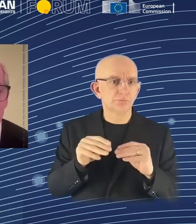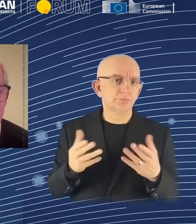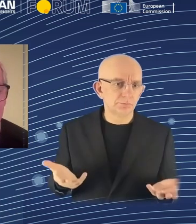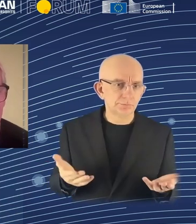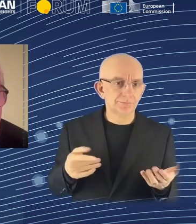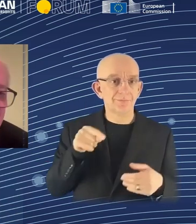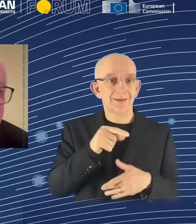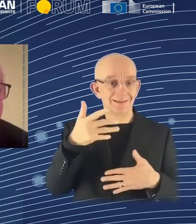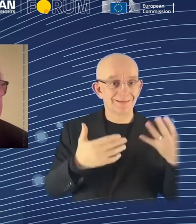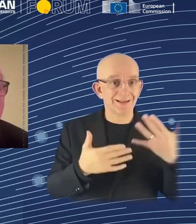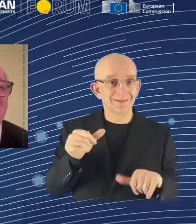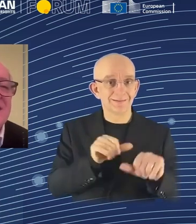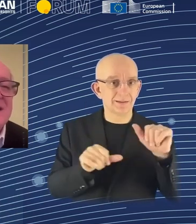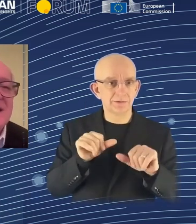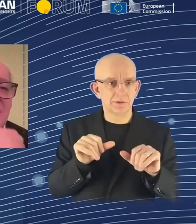need very many of them.